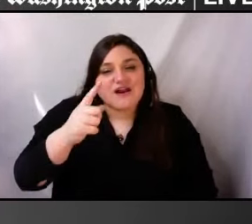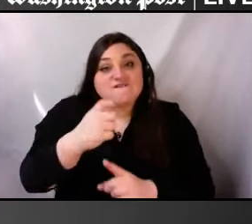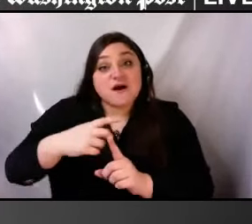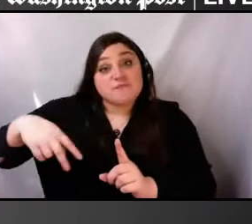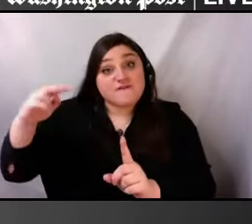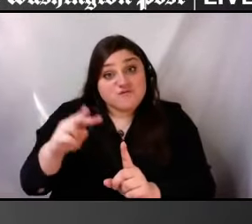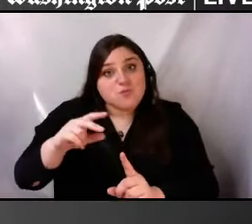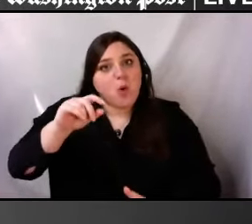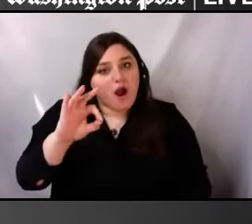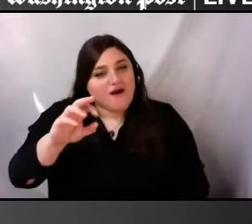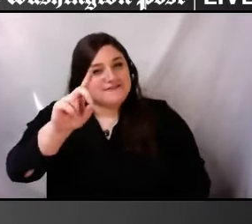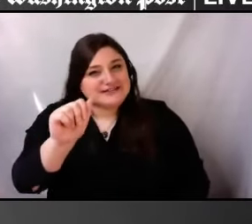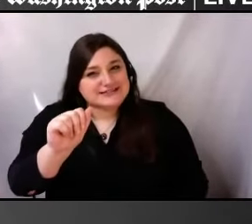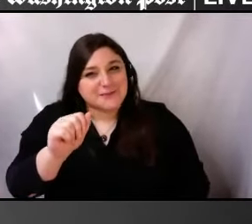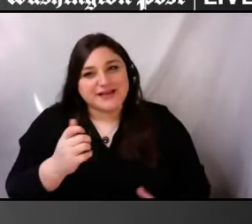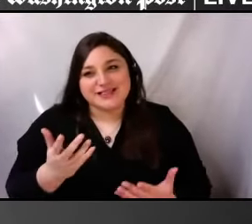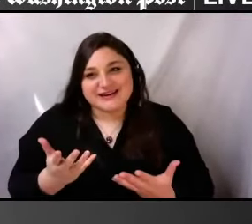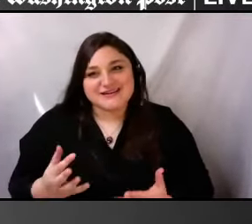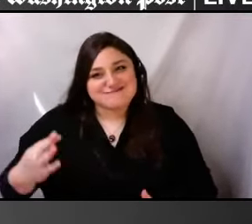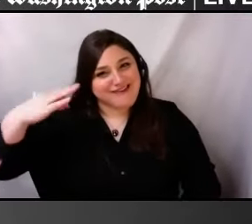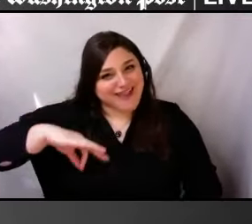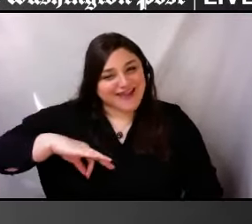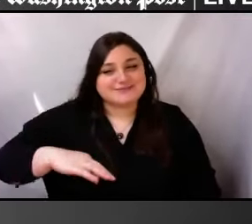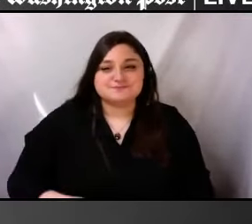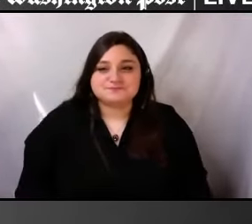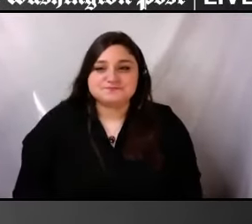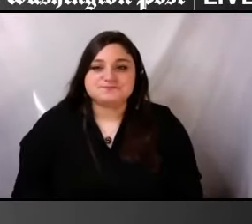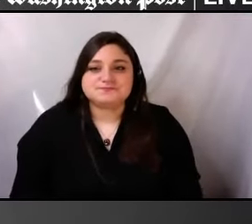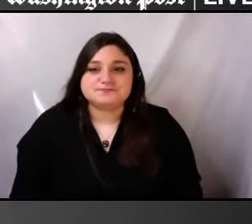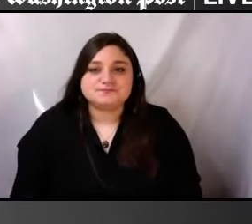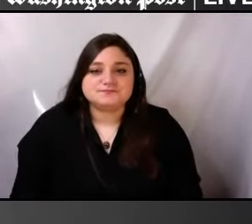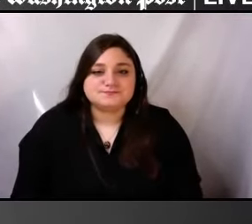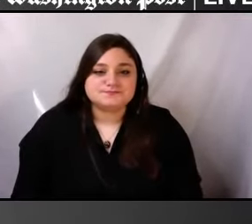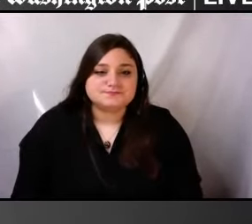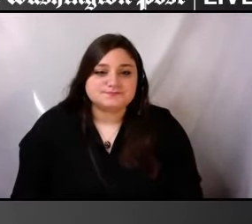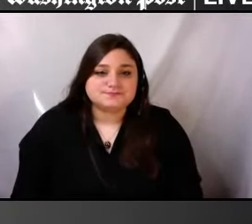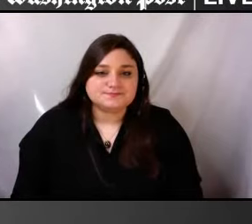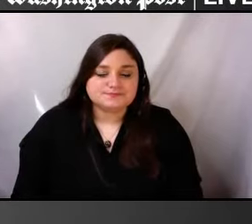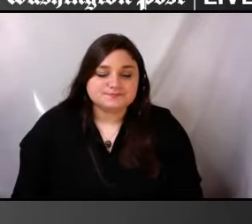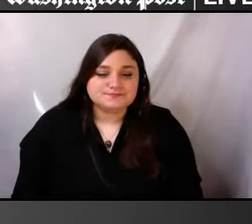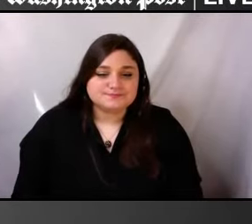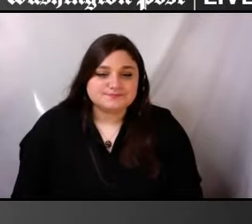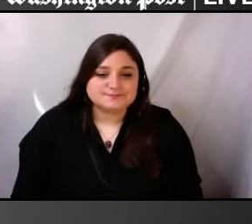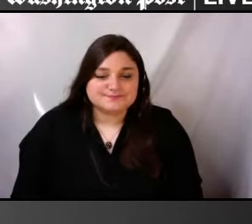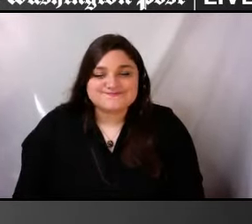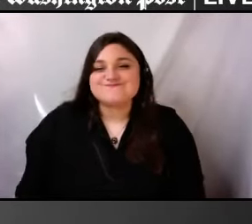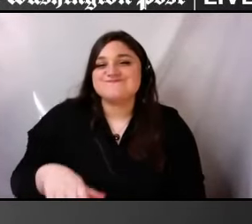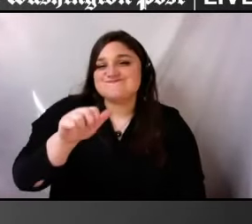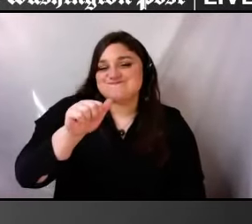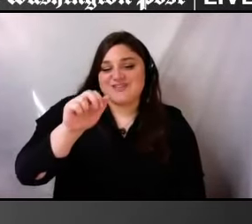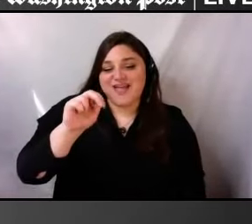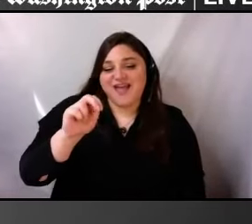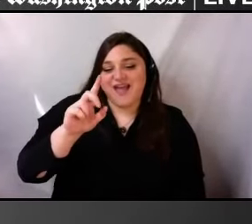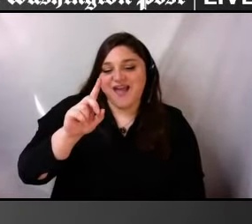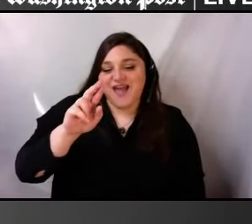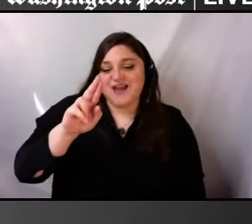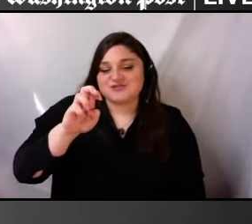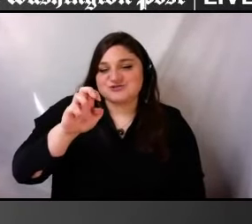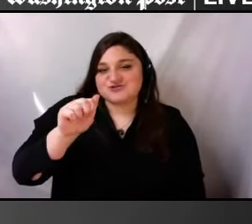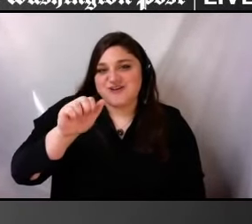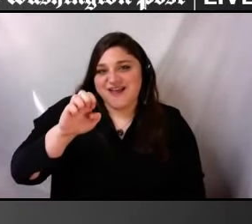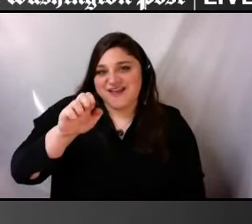Yeah. Yeah. Thank you so much. Andrea, you were part of this incredible movie, Crip Camp, that came out in 2020, an award-winning movie.